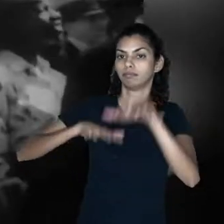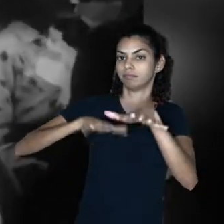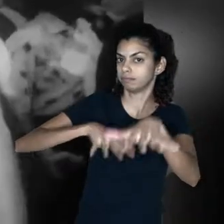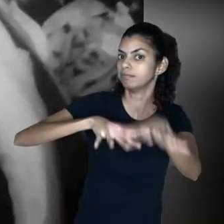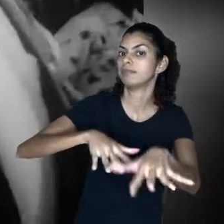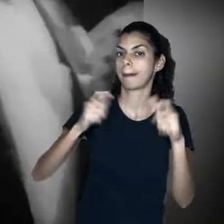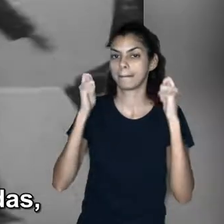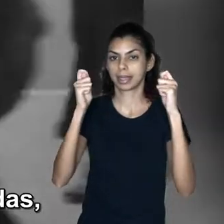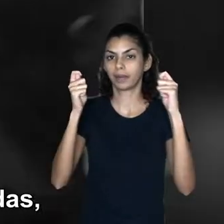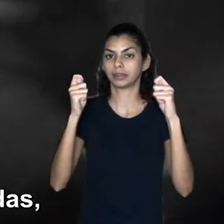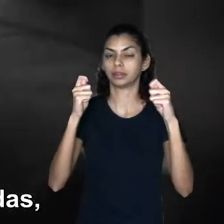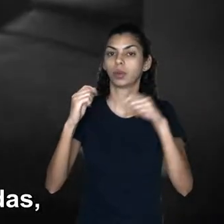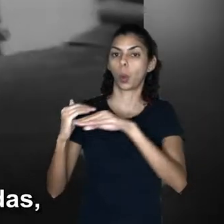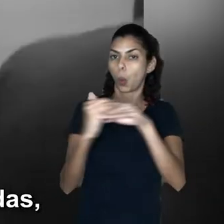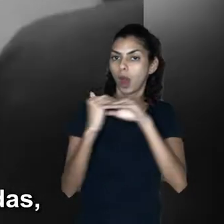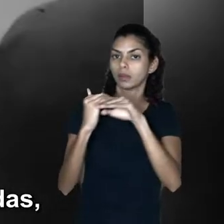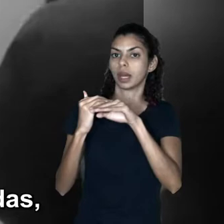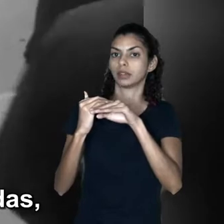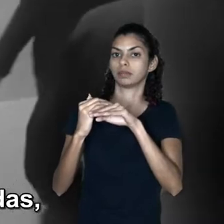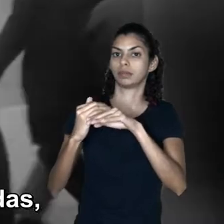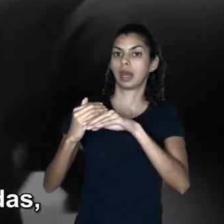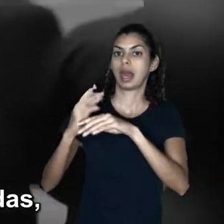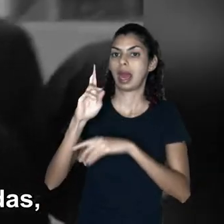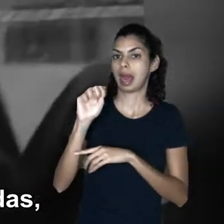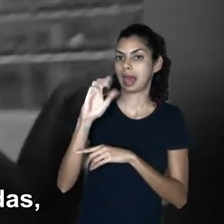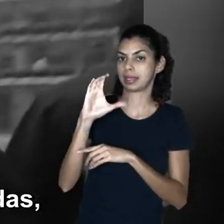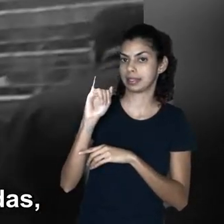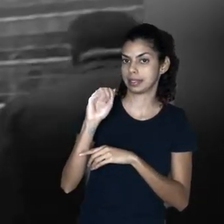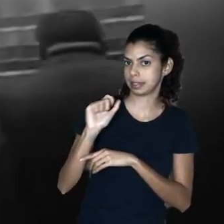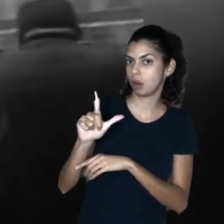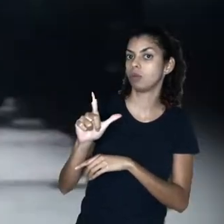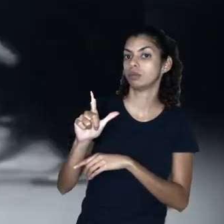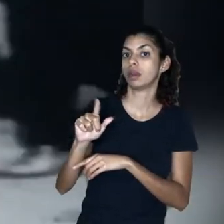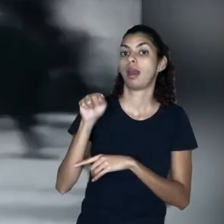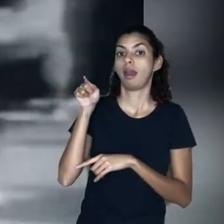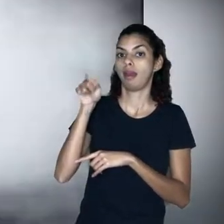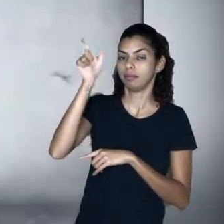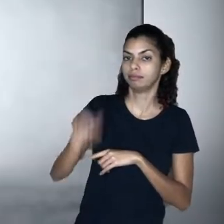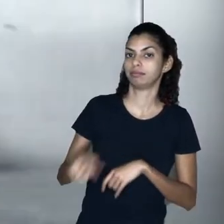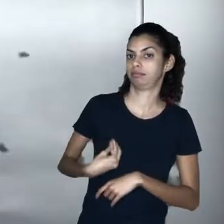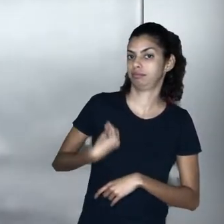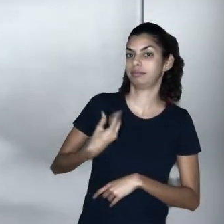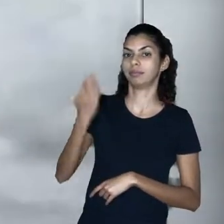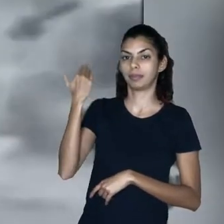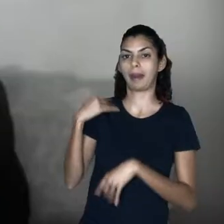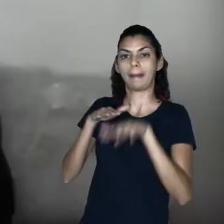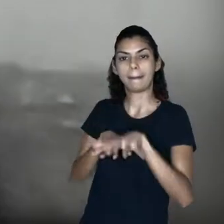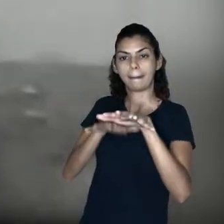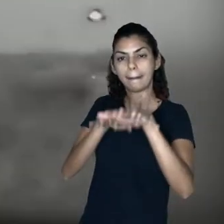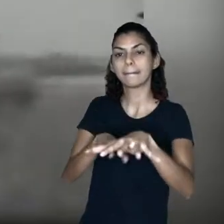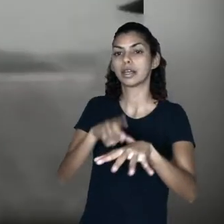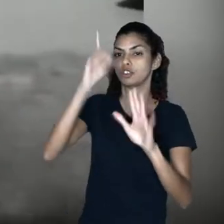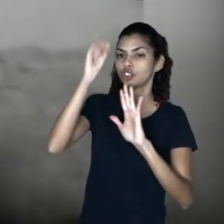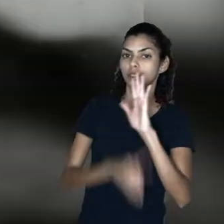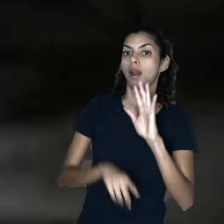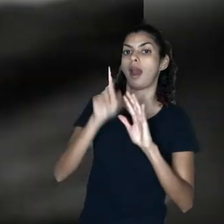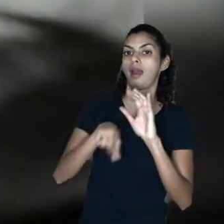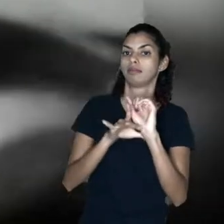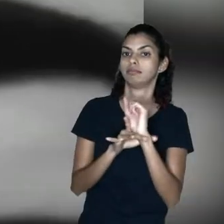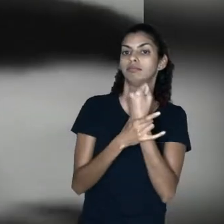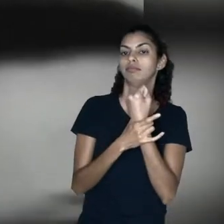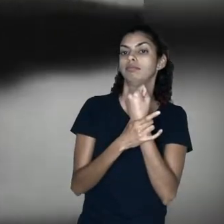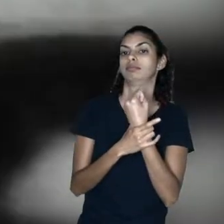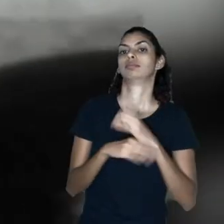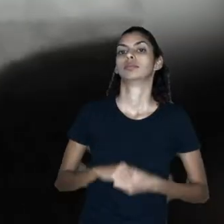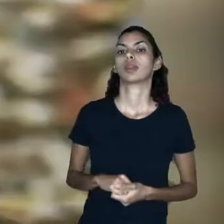for rights that had been guaranteed by the United Nations for almost two decades. But still, he marched.